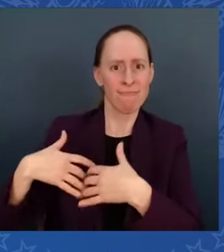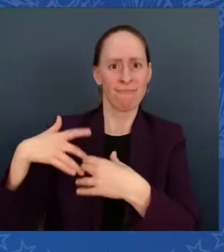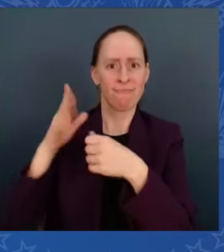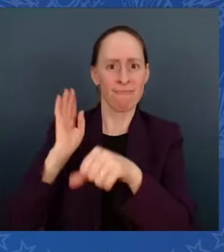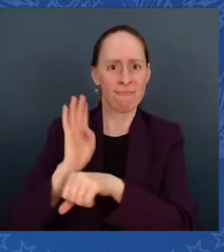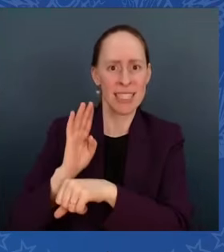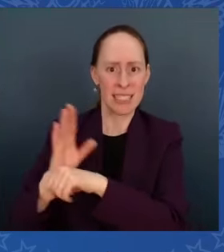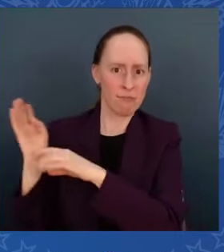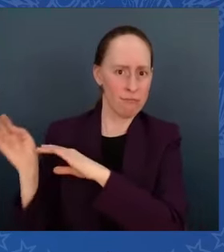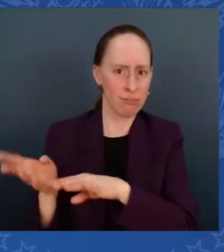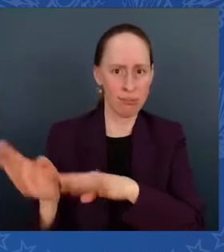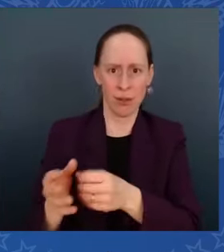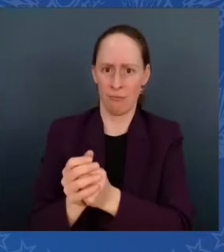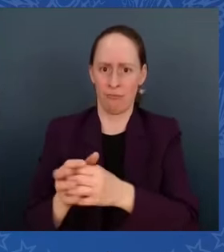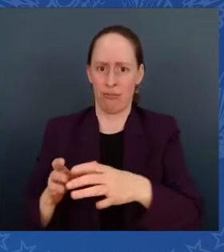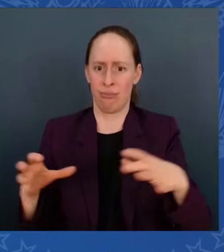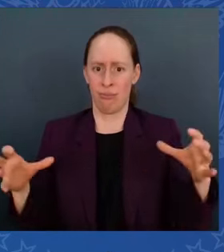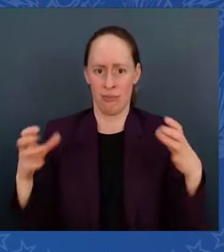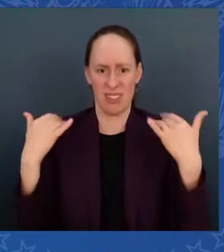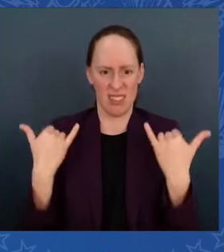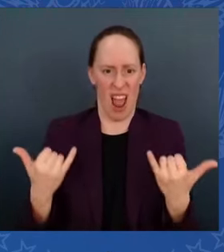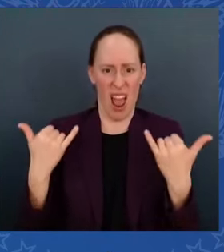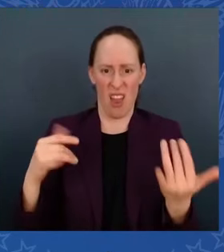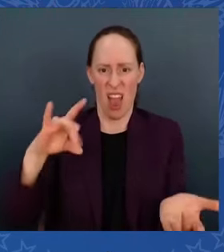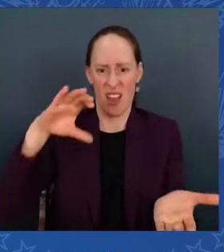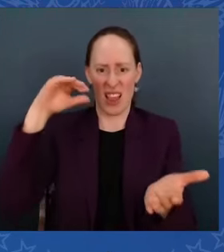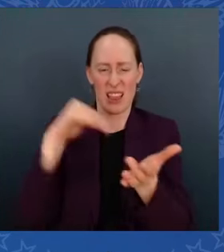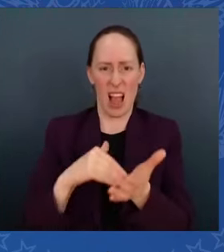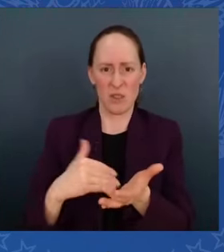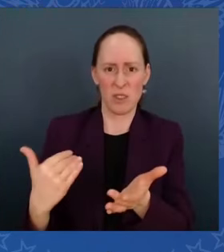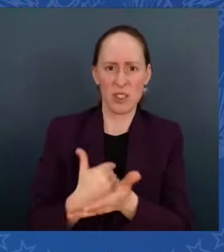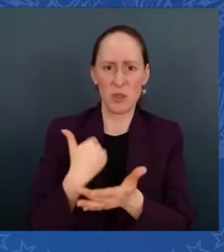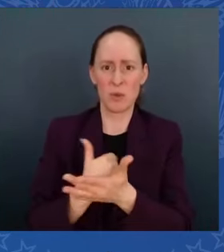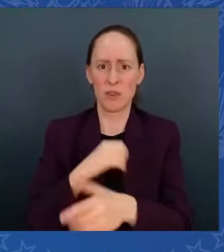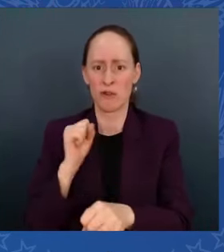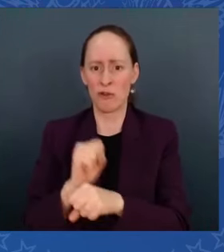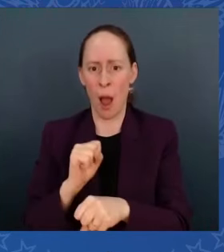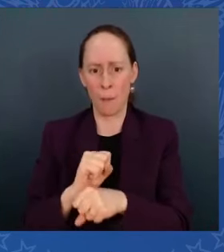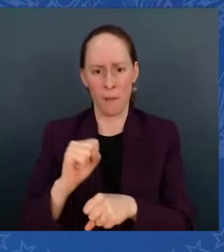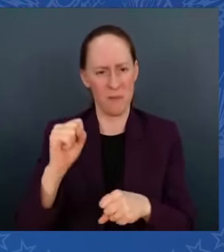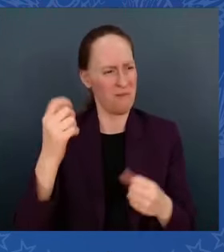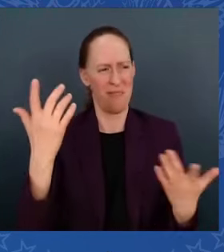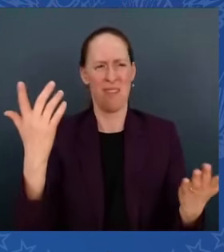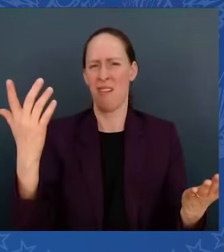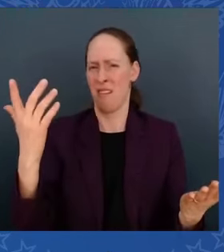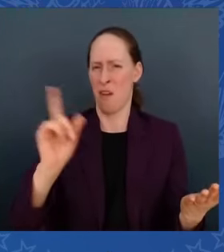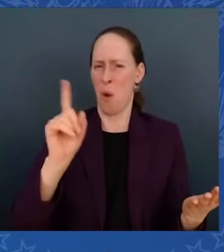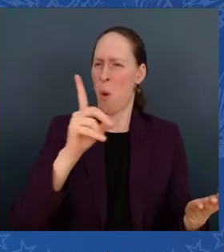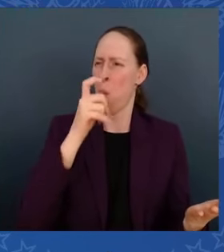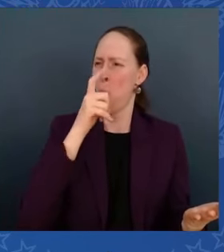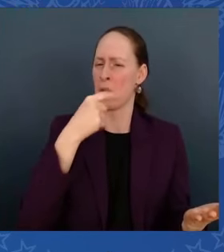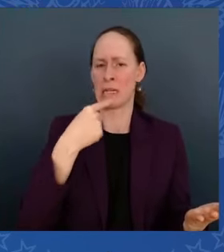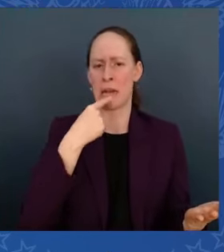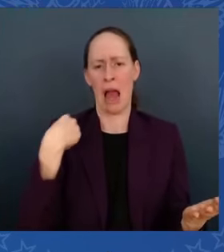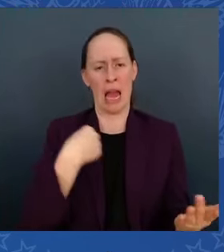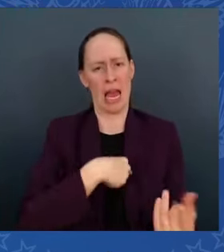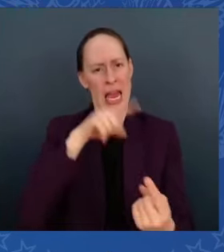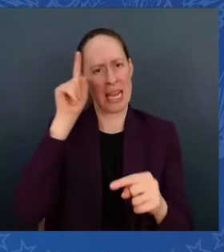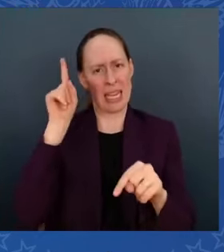Where in God's name is it written, we can't be the leading manufacturer in the world here? Where is that written? It's not.